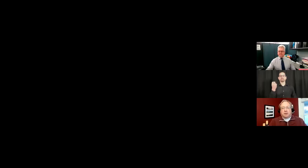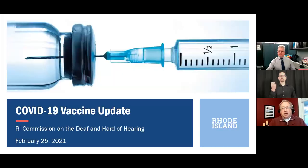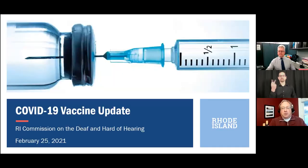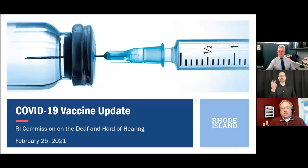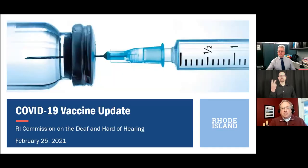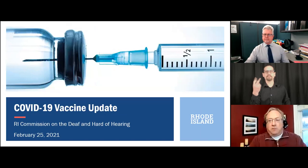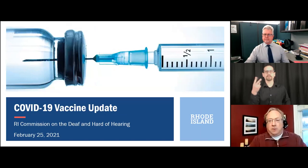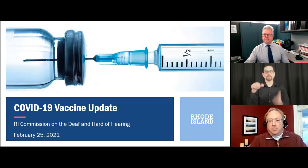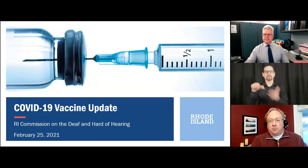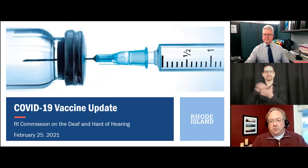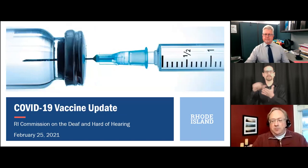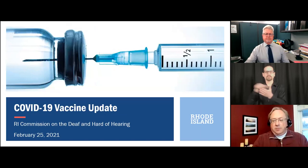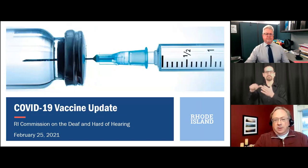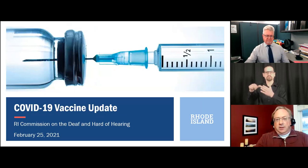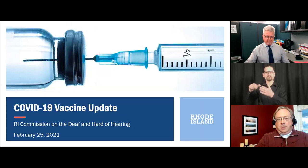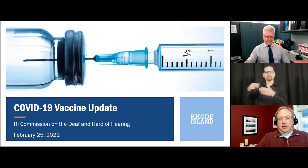thought it'd be fun to start with this overview.